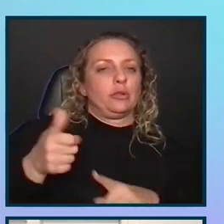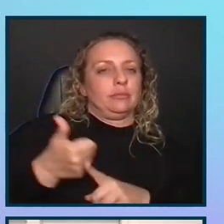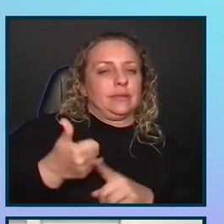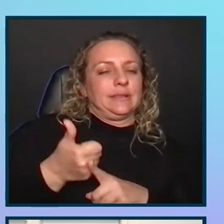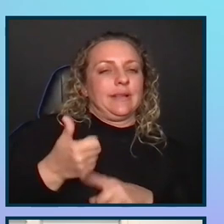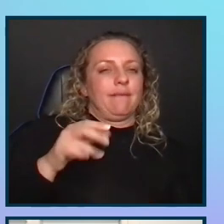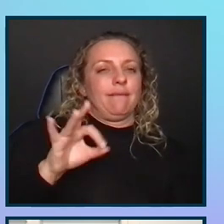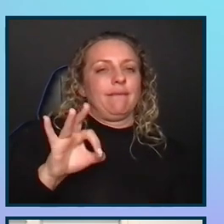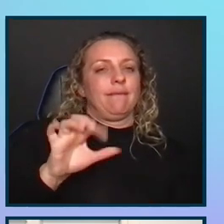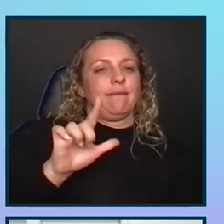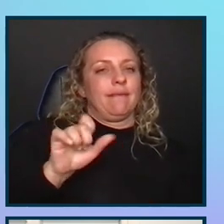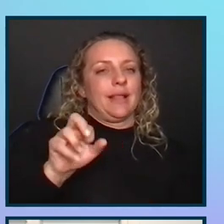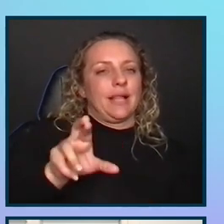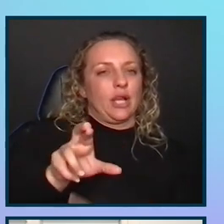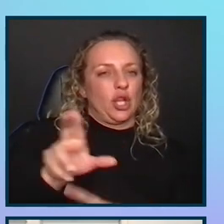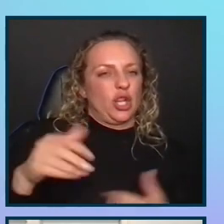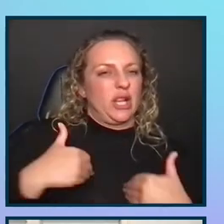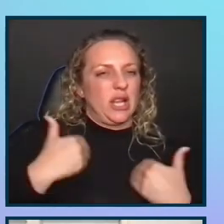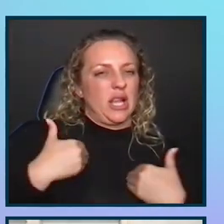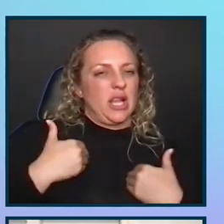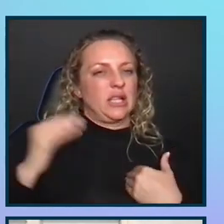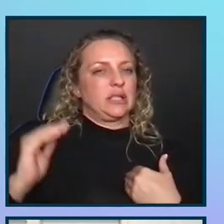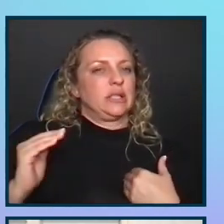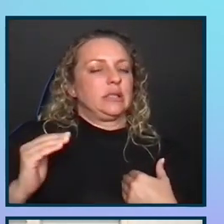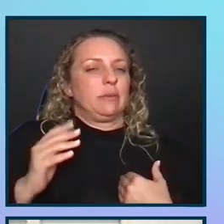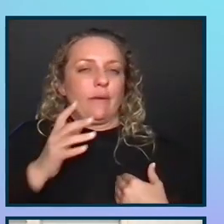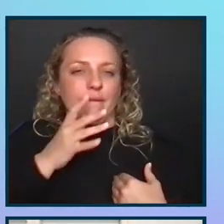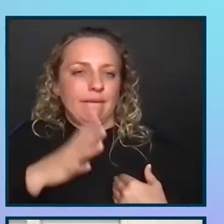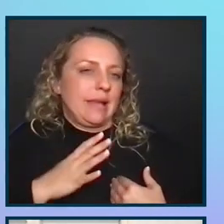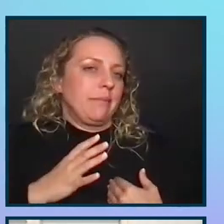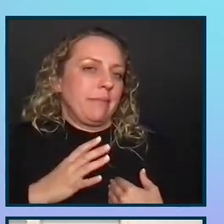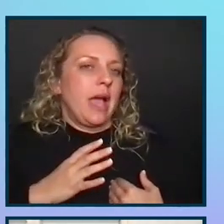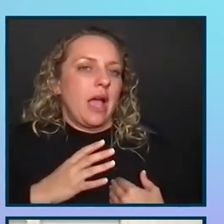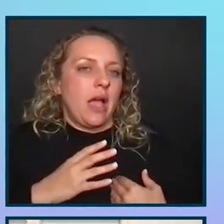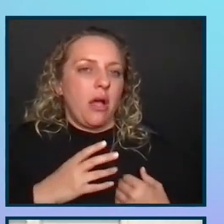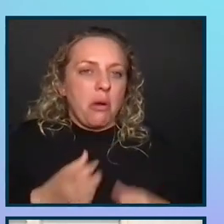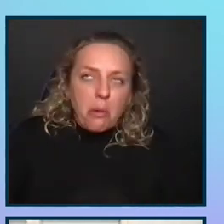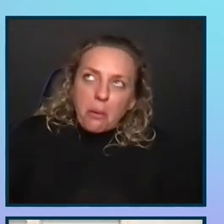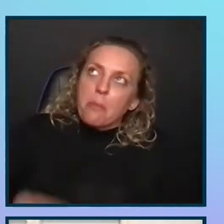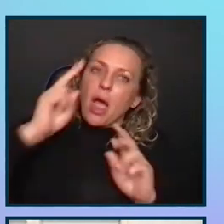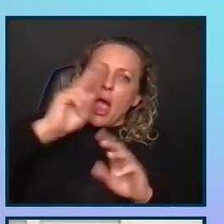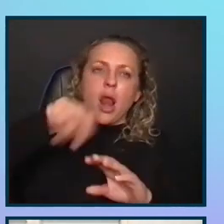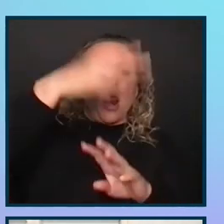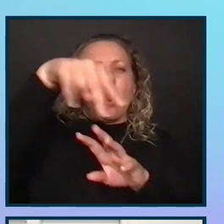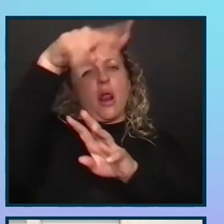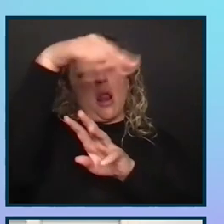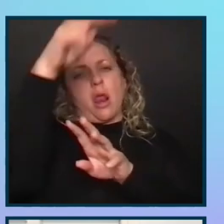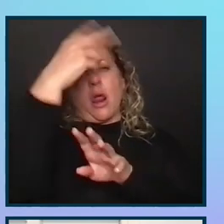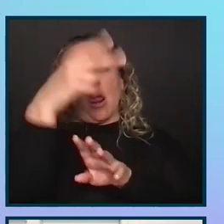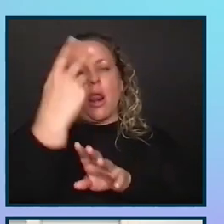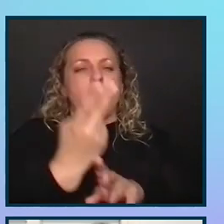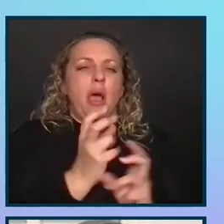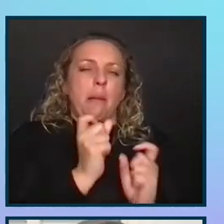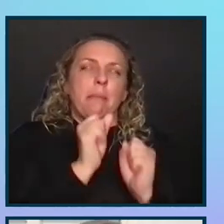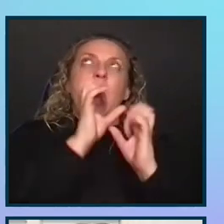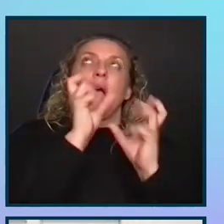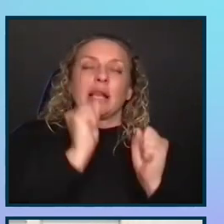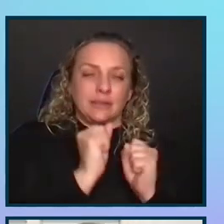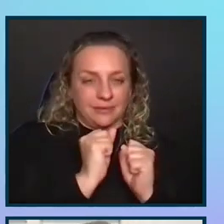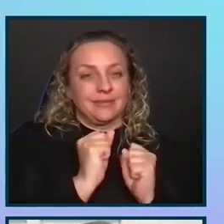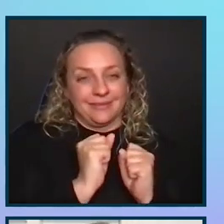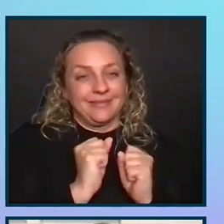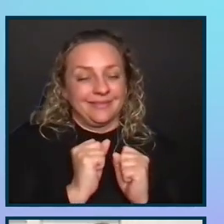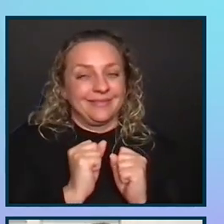a young, small female cheerleader who gets tossed up into the air, does these amazing movements and everything.